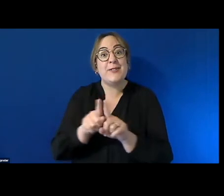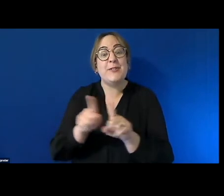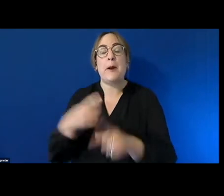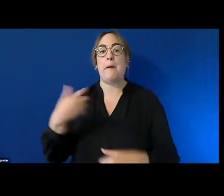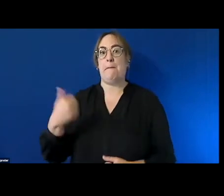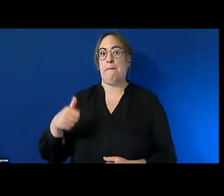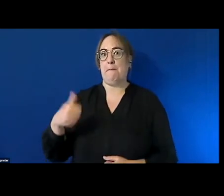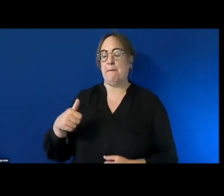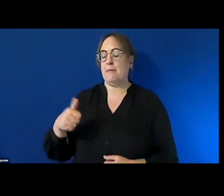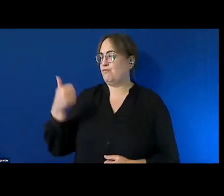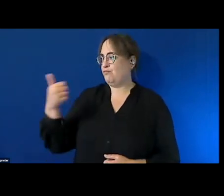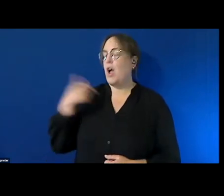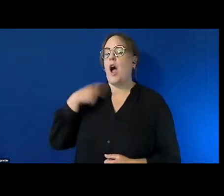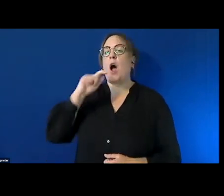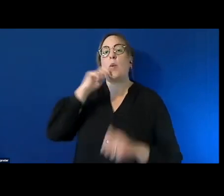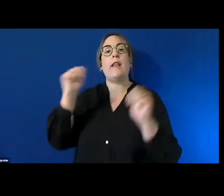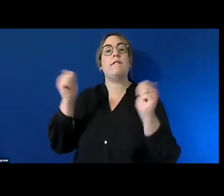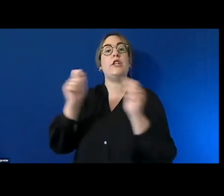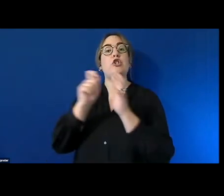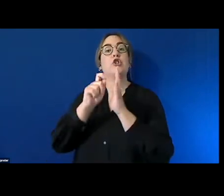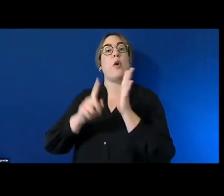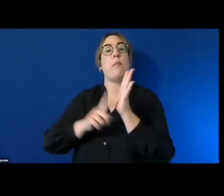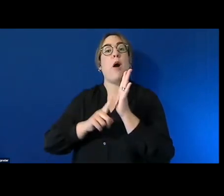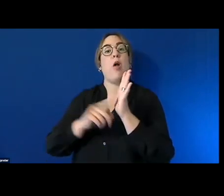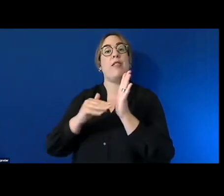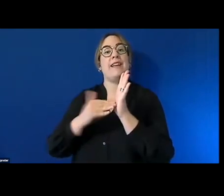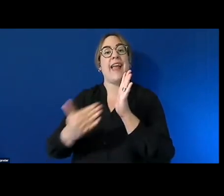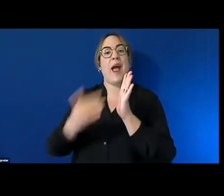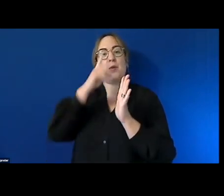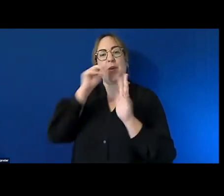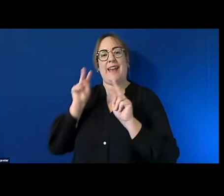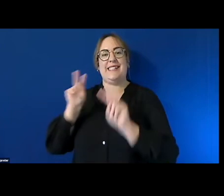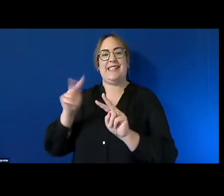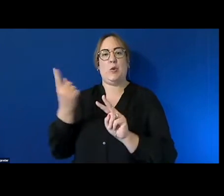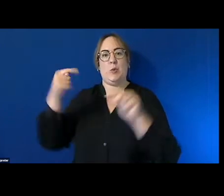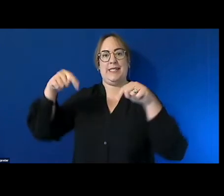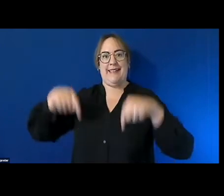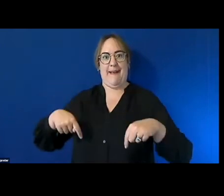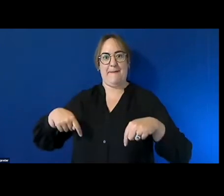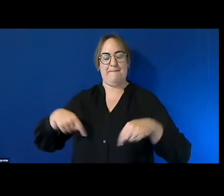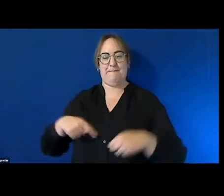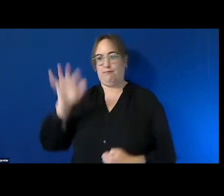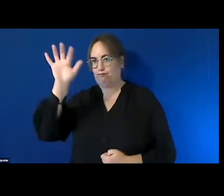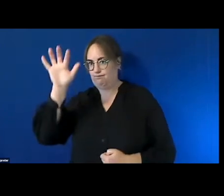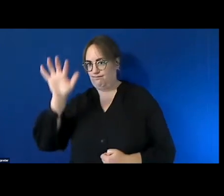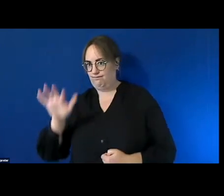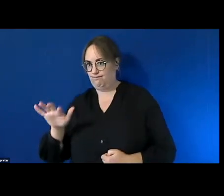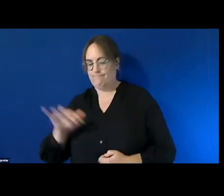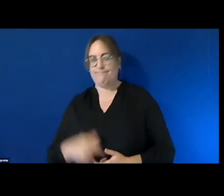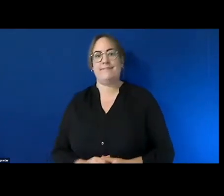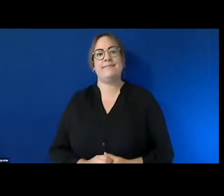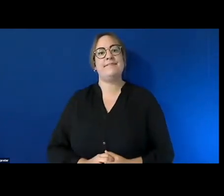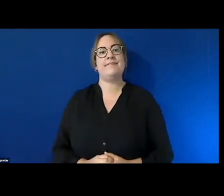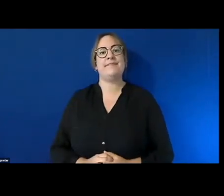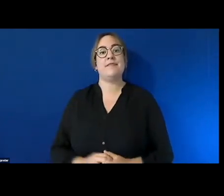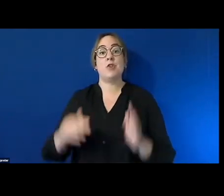poll uh and you can see for yourself who else is in the room there um so where do we go from here well we're going to